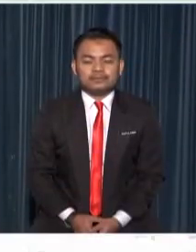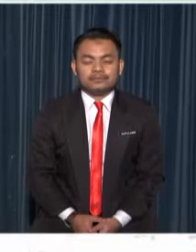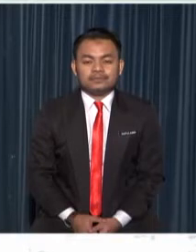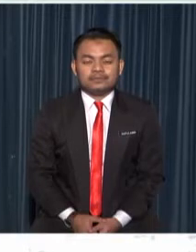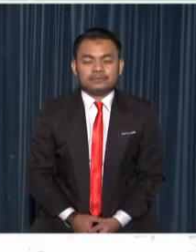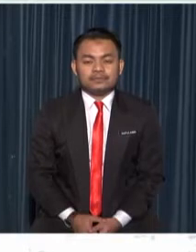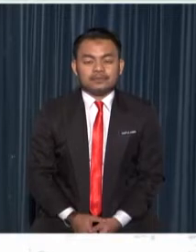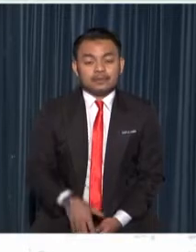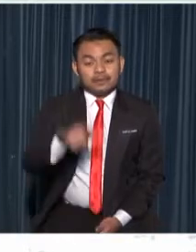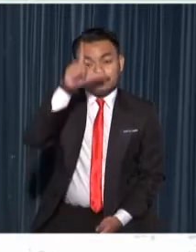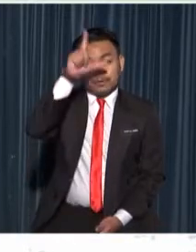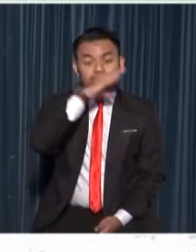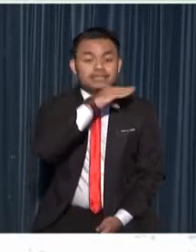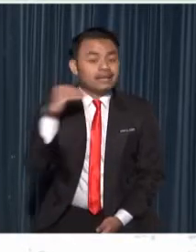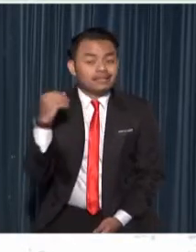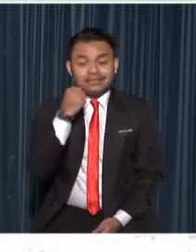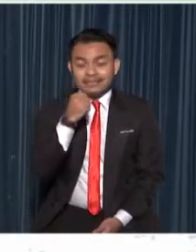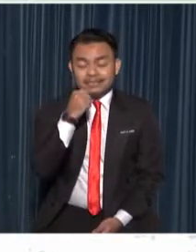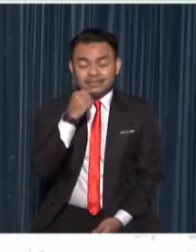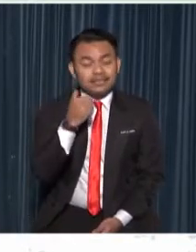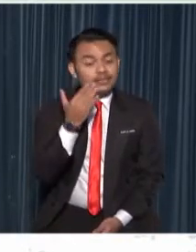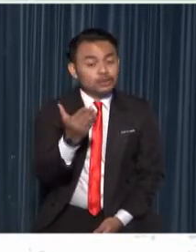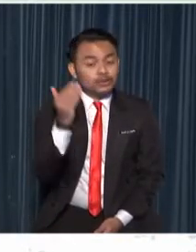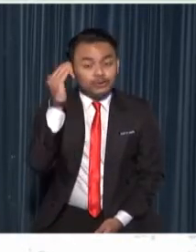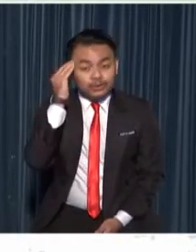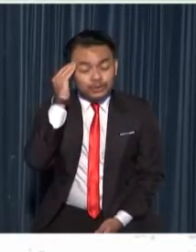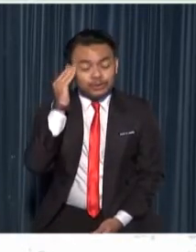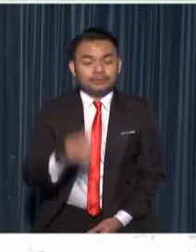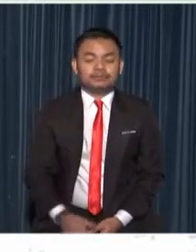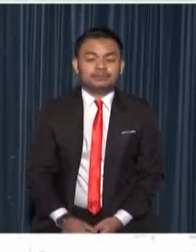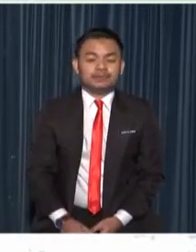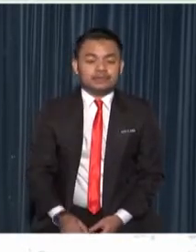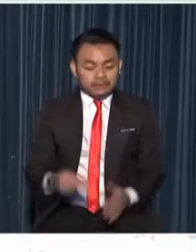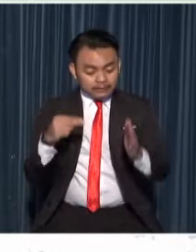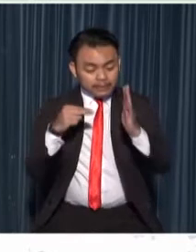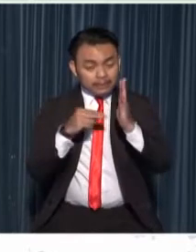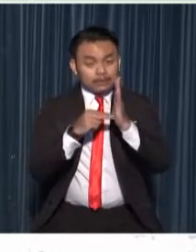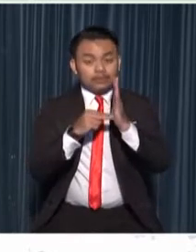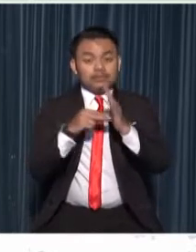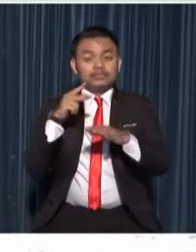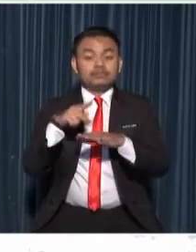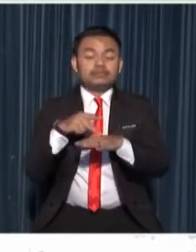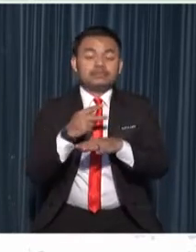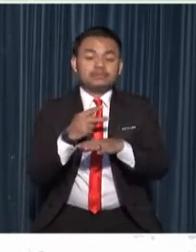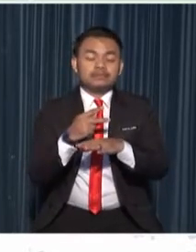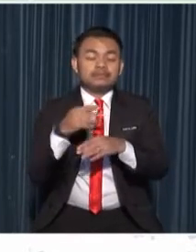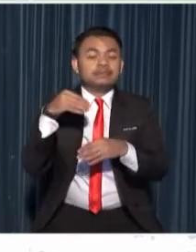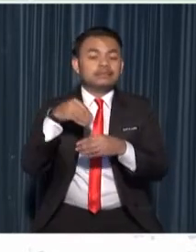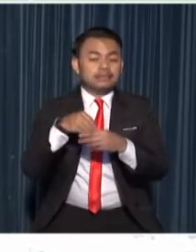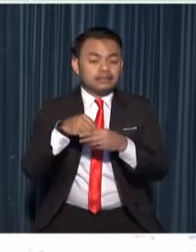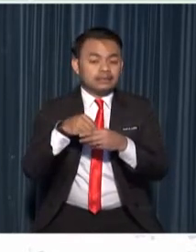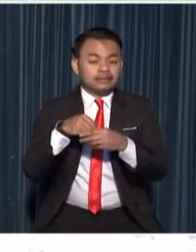boys and girls do you know that technology is also used in